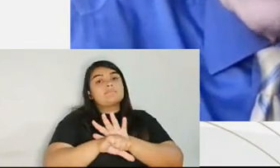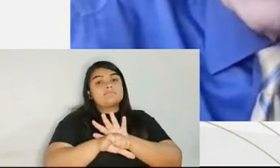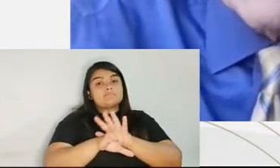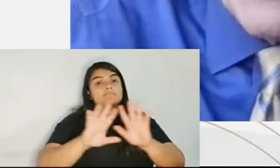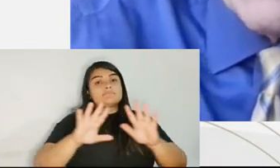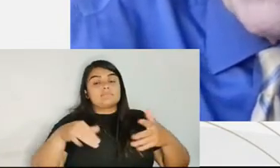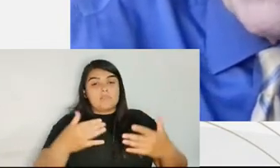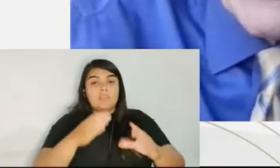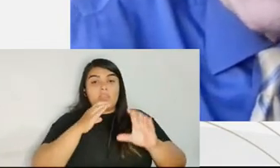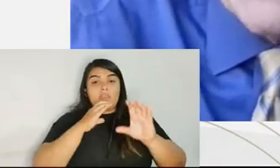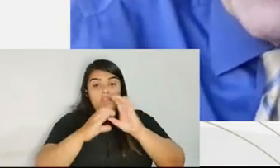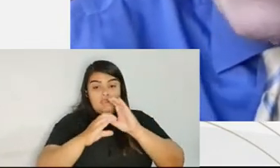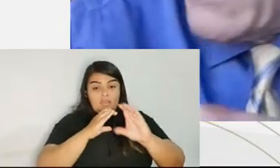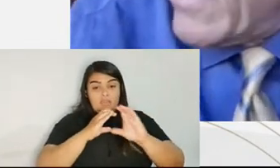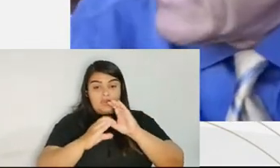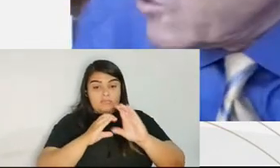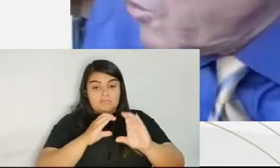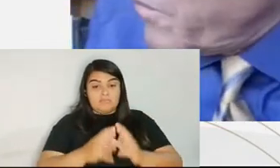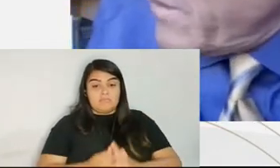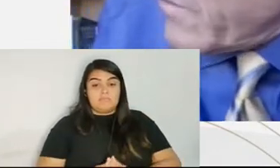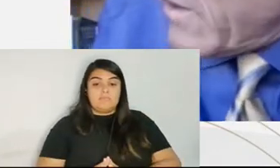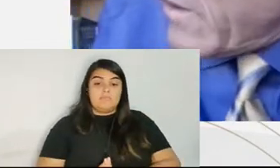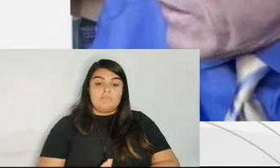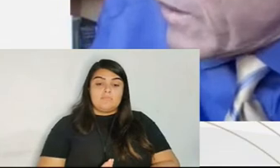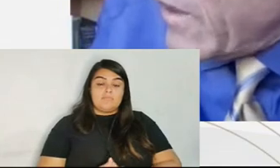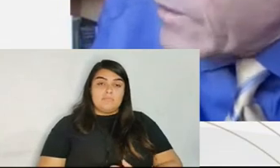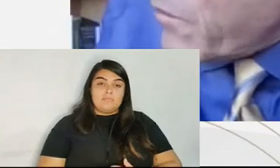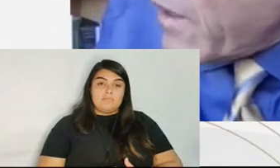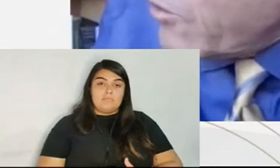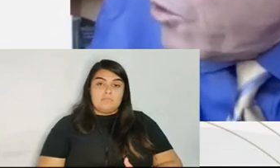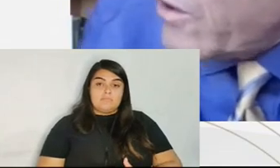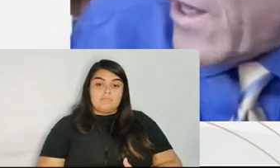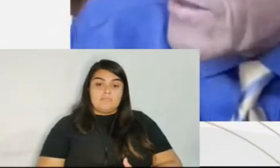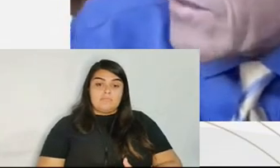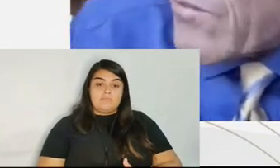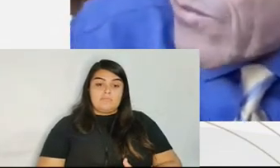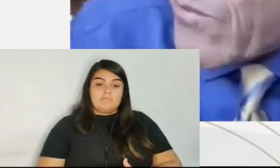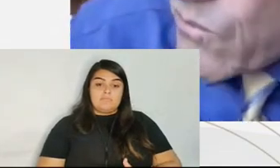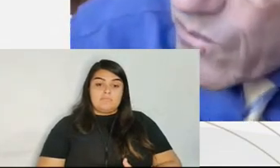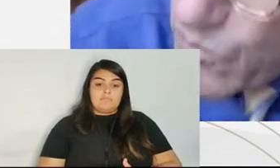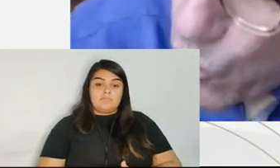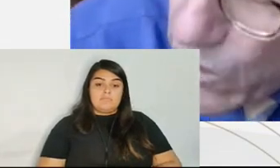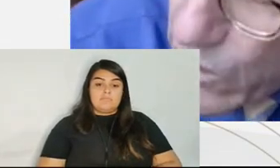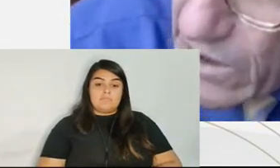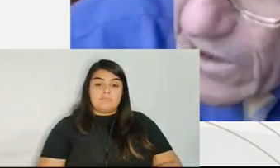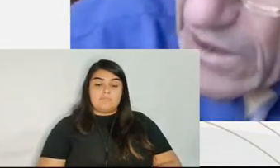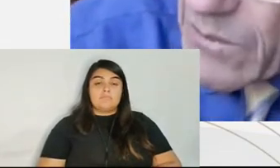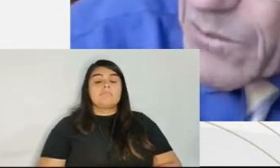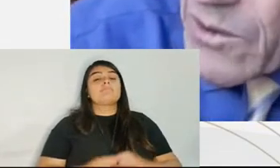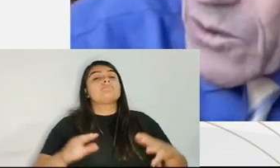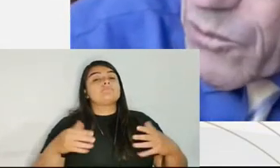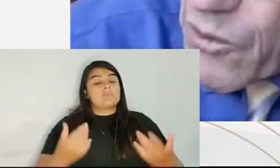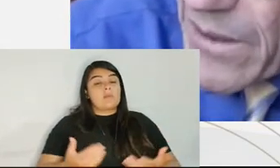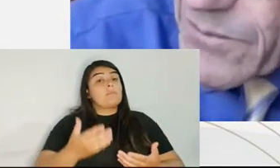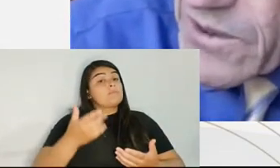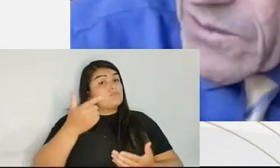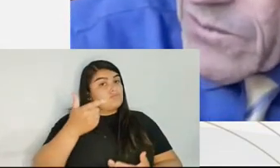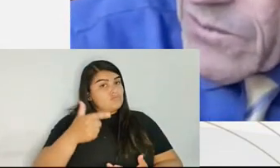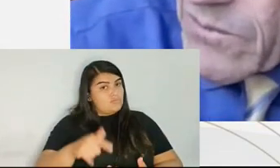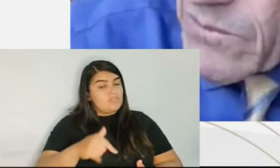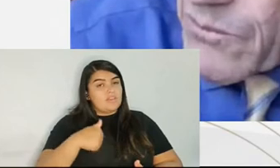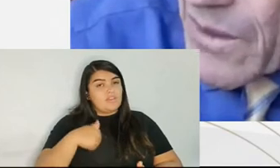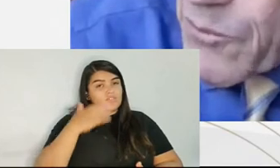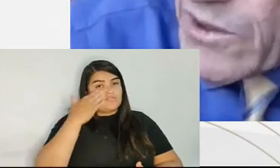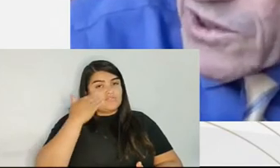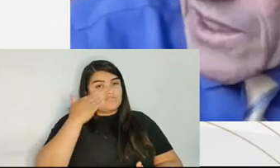creating sentencing guidelines. And so, again, something I know you can't read, but you perhaps can appreciate